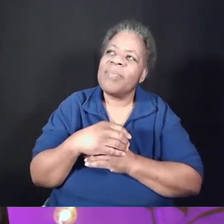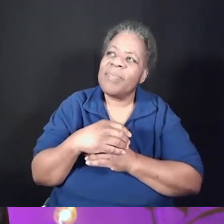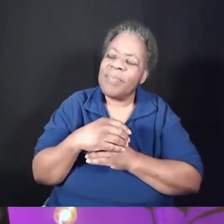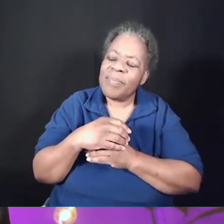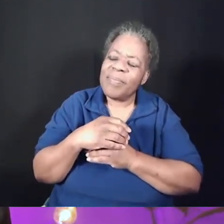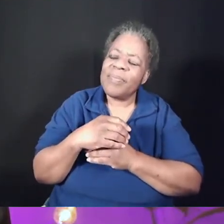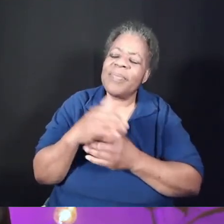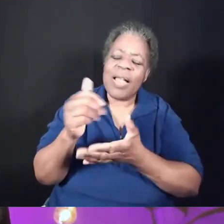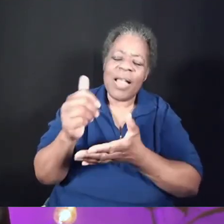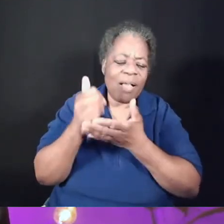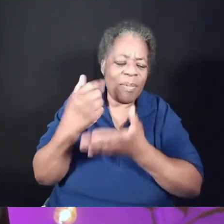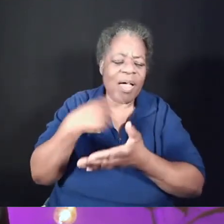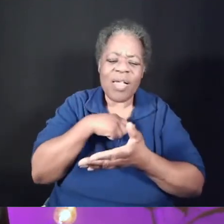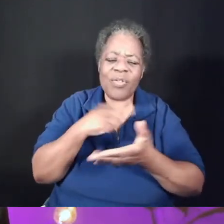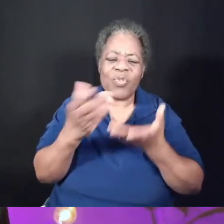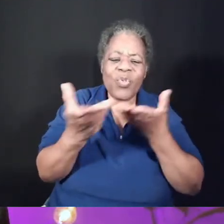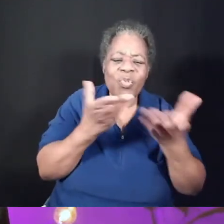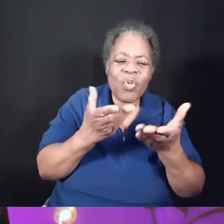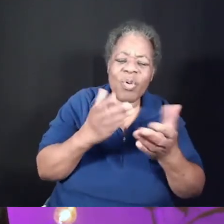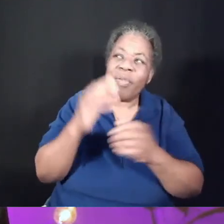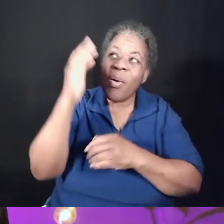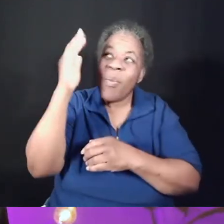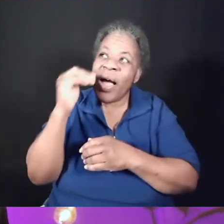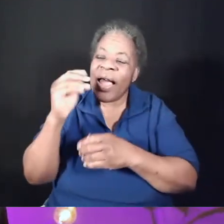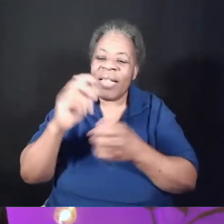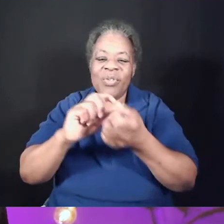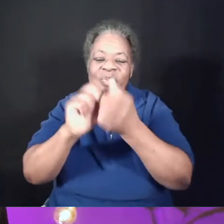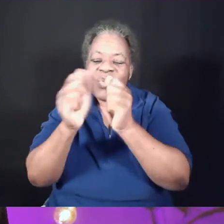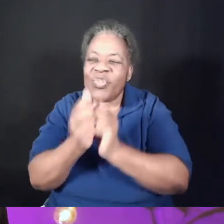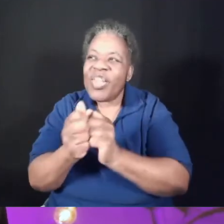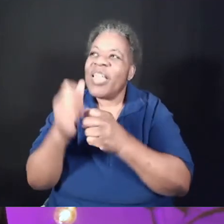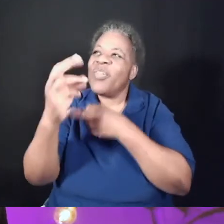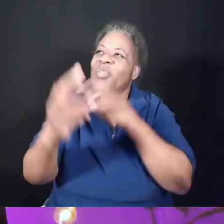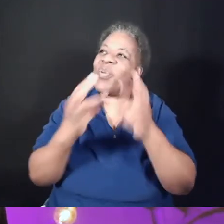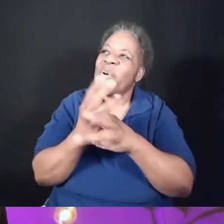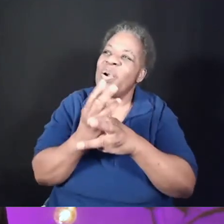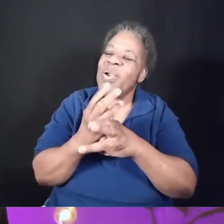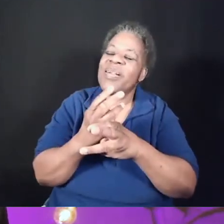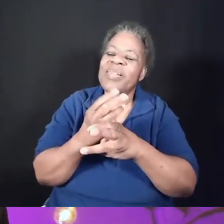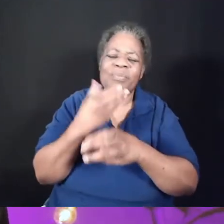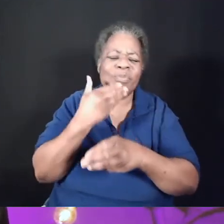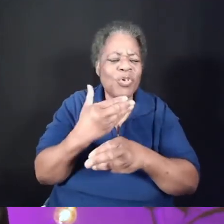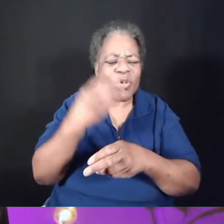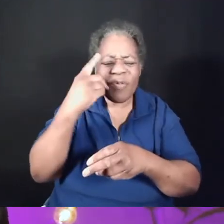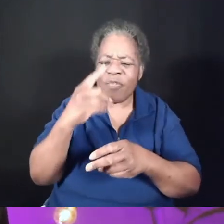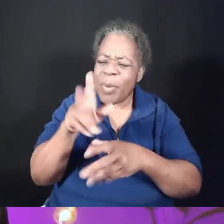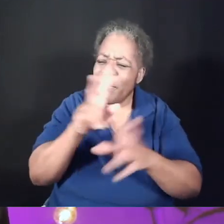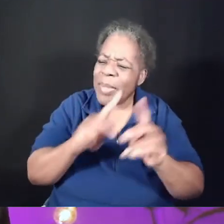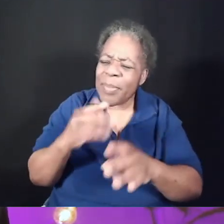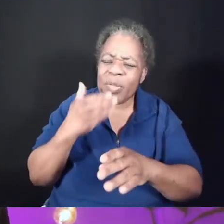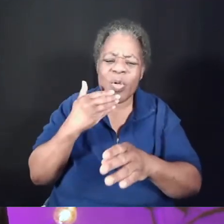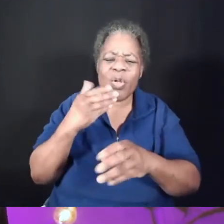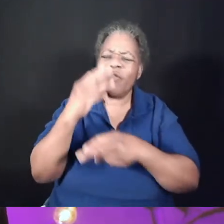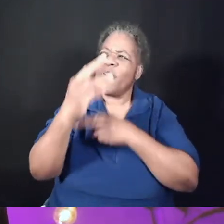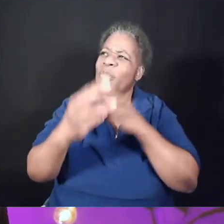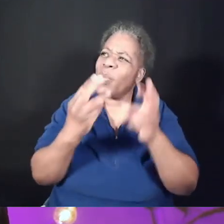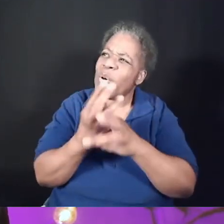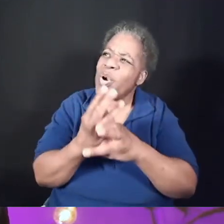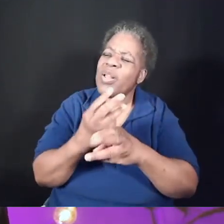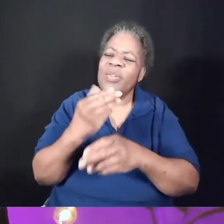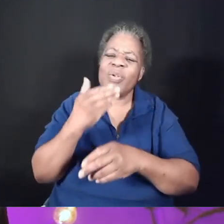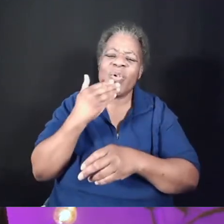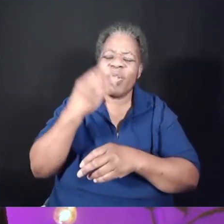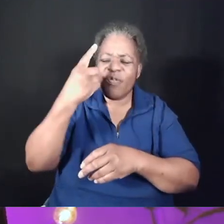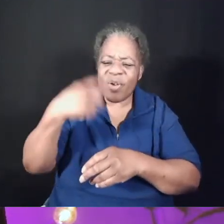change in the world. Change that's last, change that lasts, change that is good for people, change that is good for the world, change that is good for us. So we ask, would You